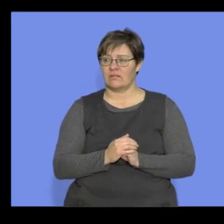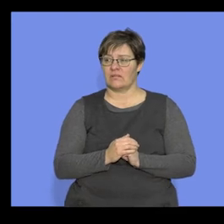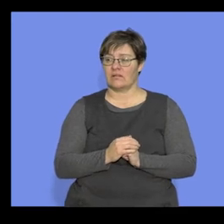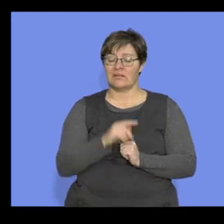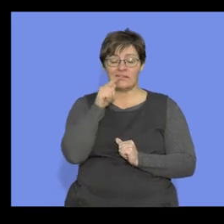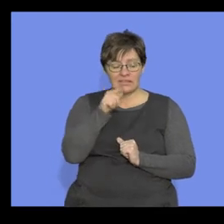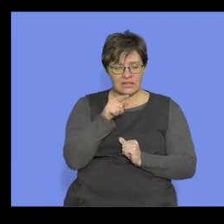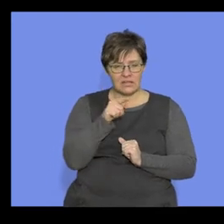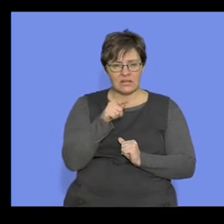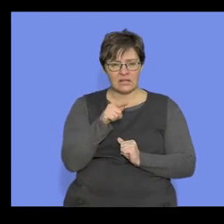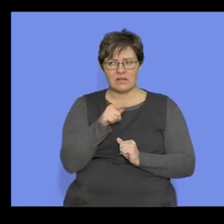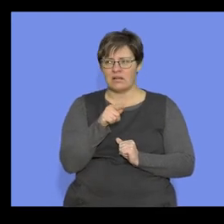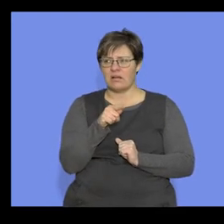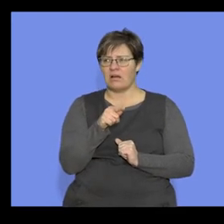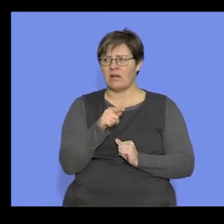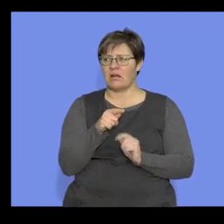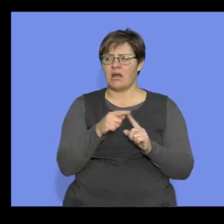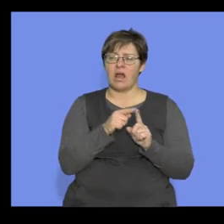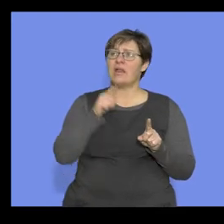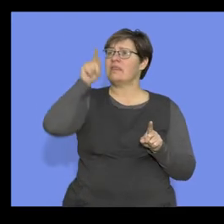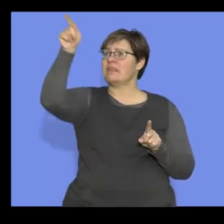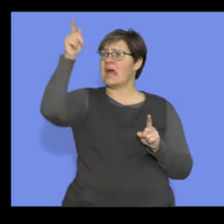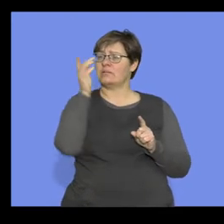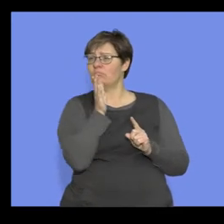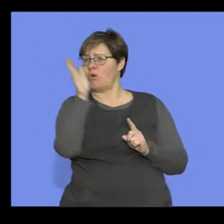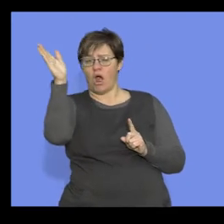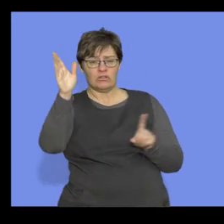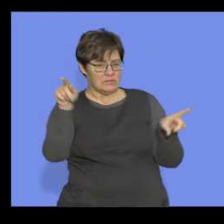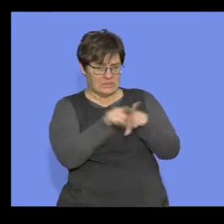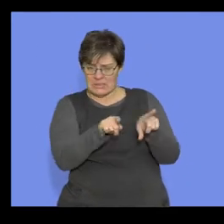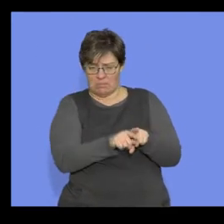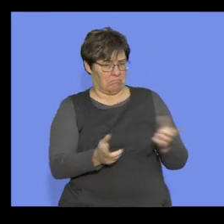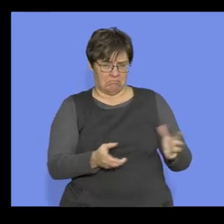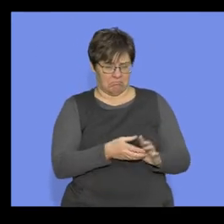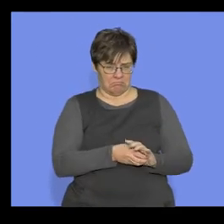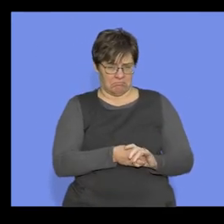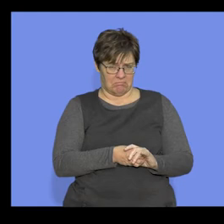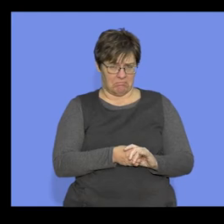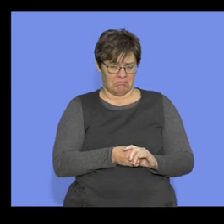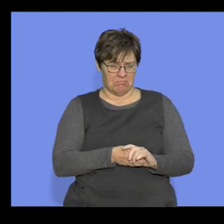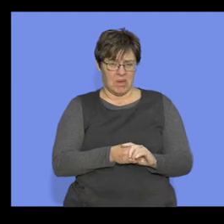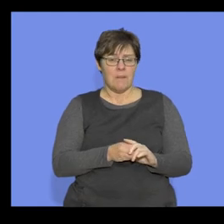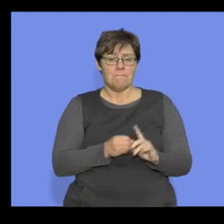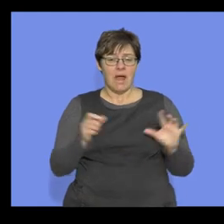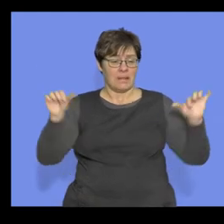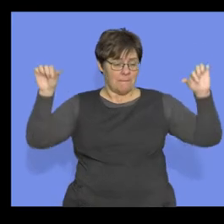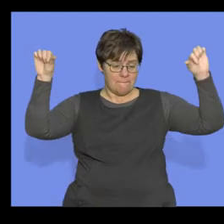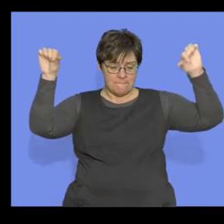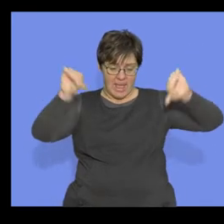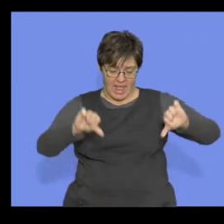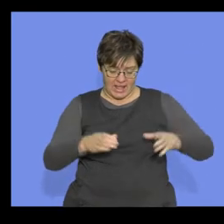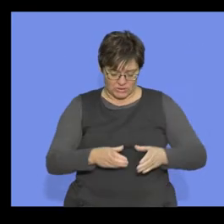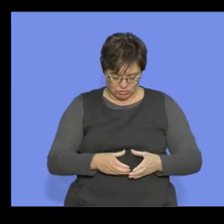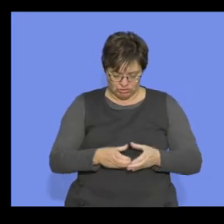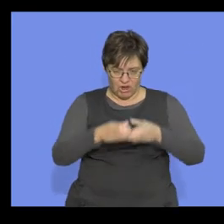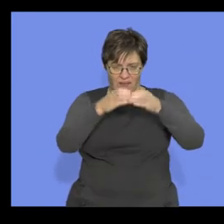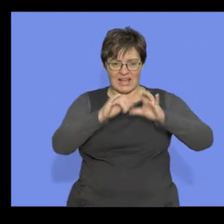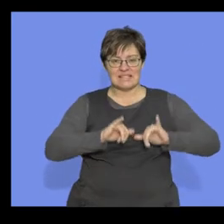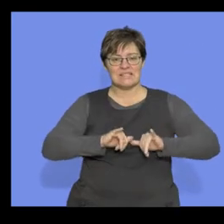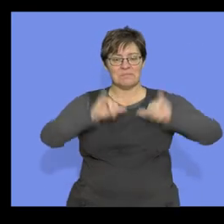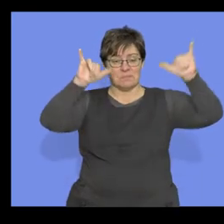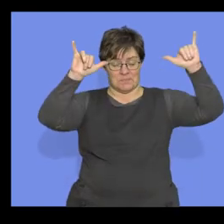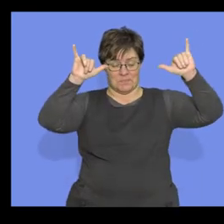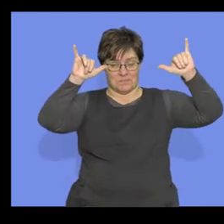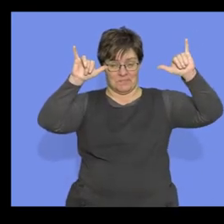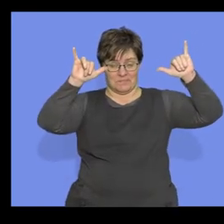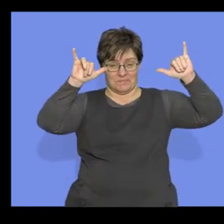this branch might not have anything to do with that branch. Yet, it's all part of this tree. They